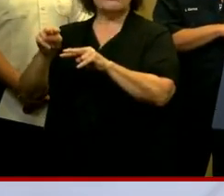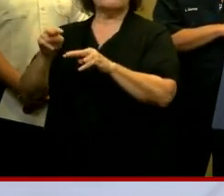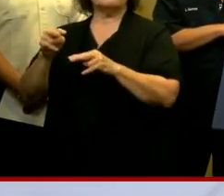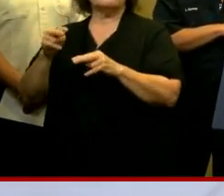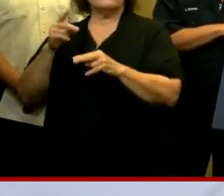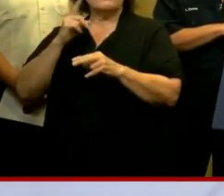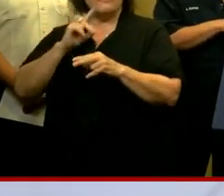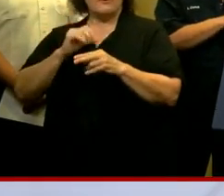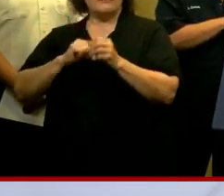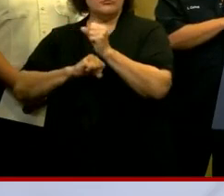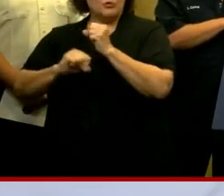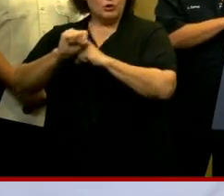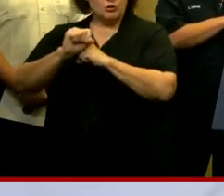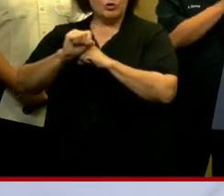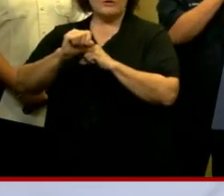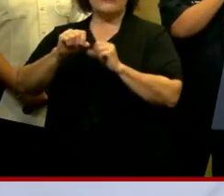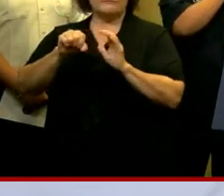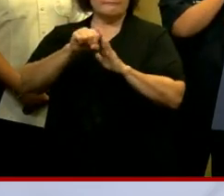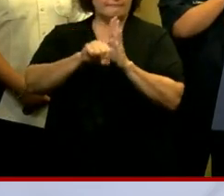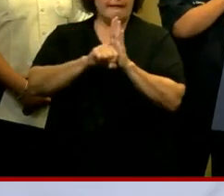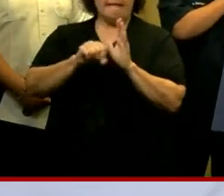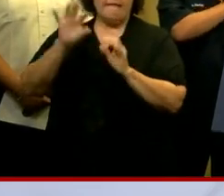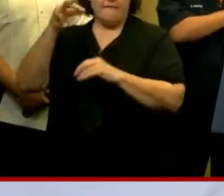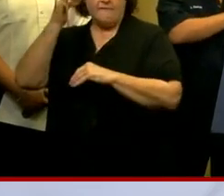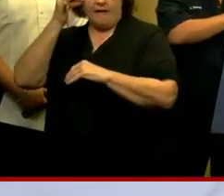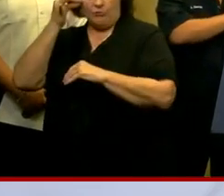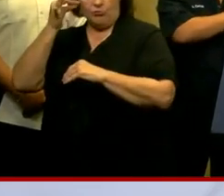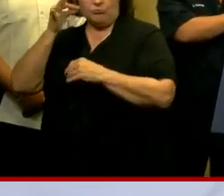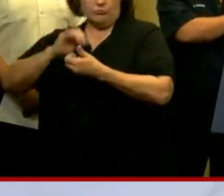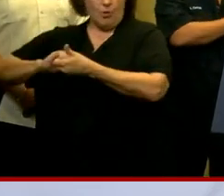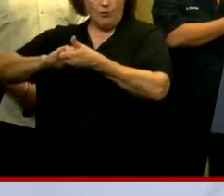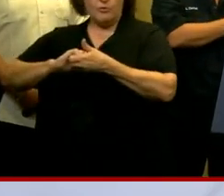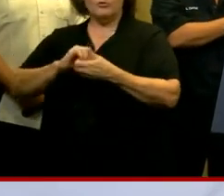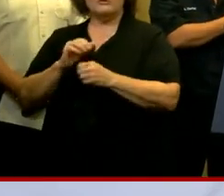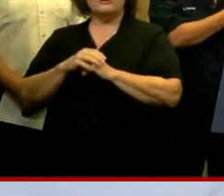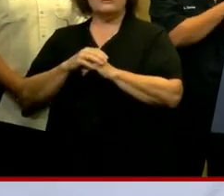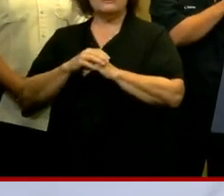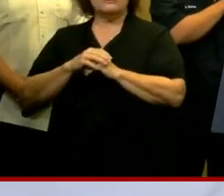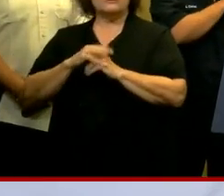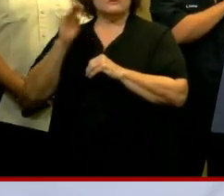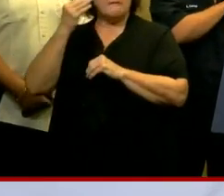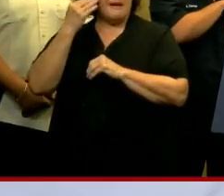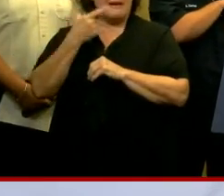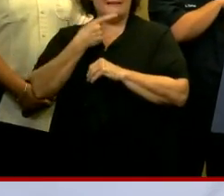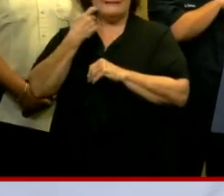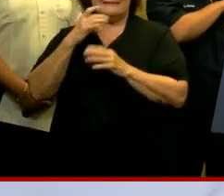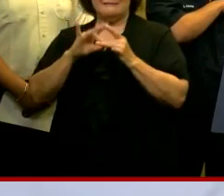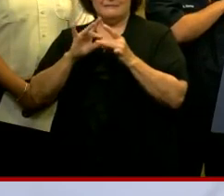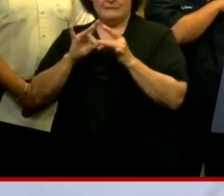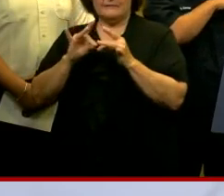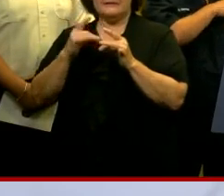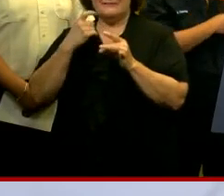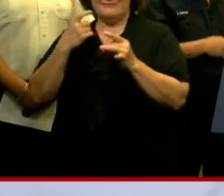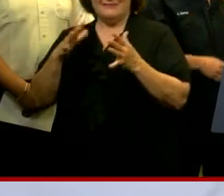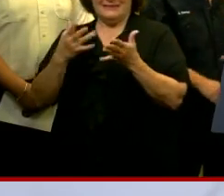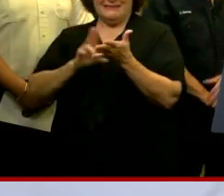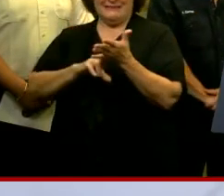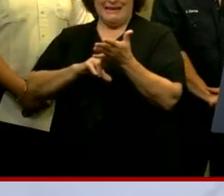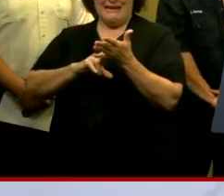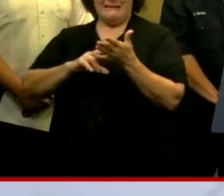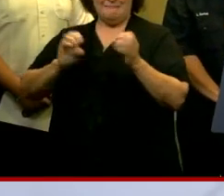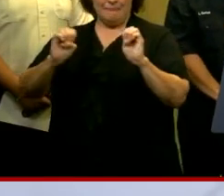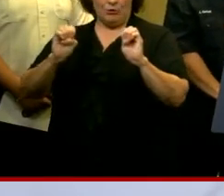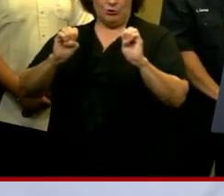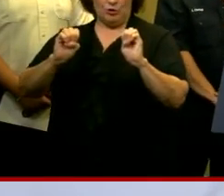and infrastructure partners at the local, state and federal level. As Mayor Cantrell mentioned, she's delivered a signed a declaration of